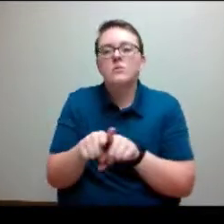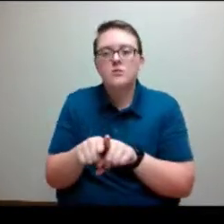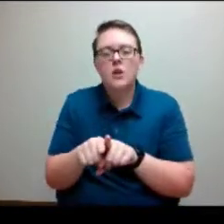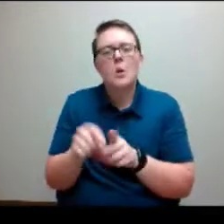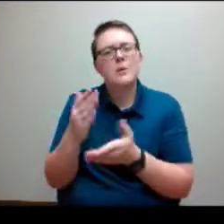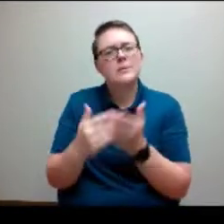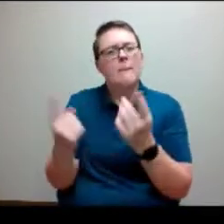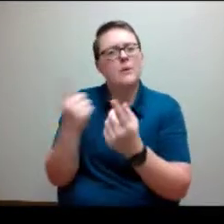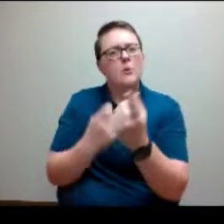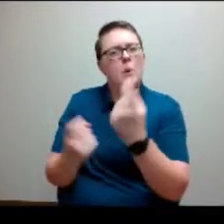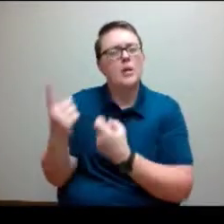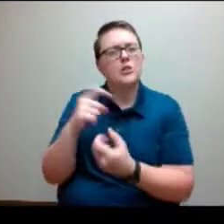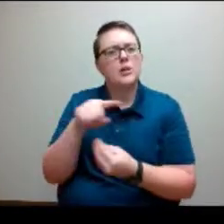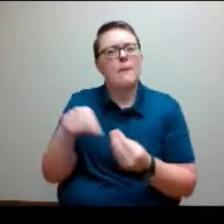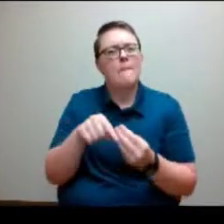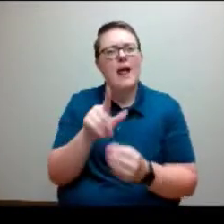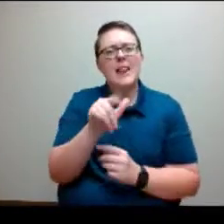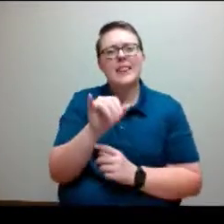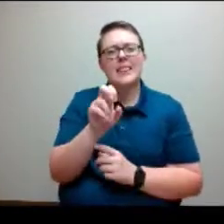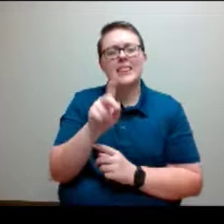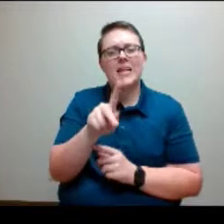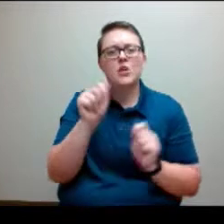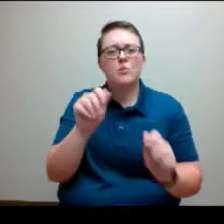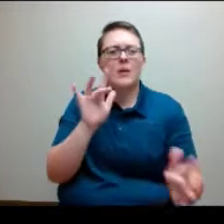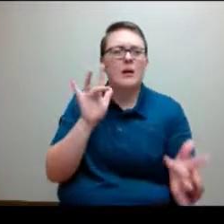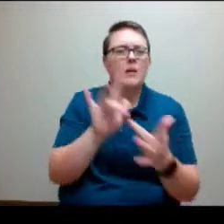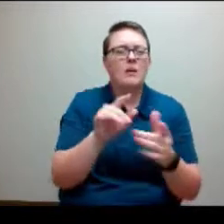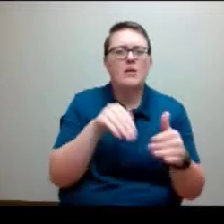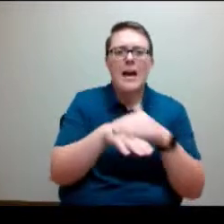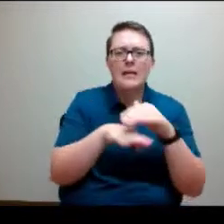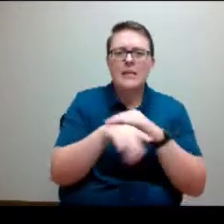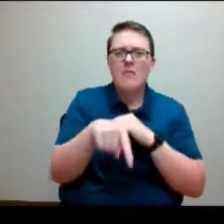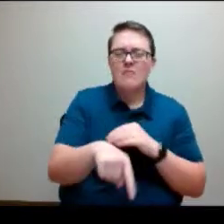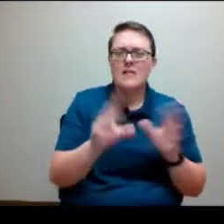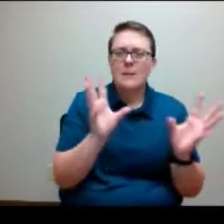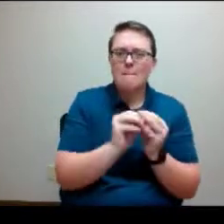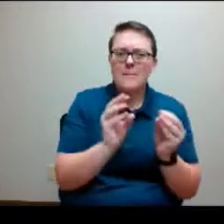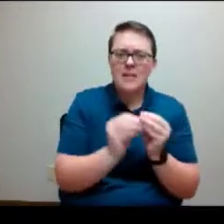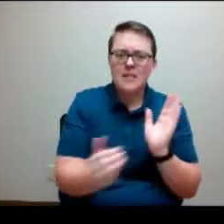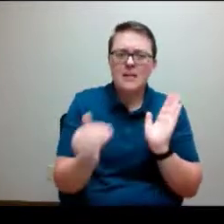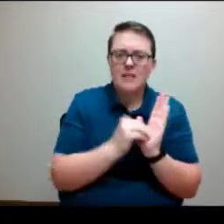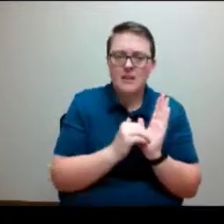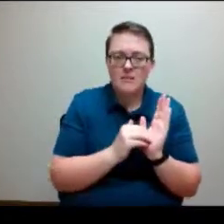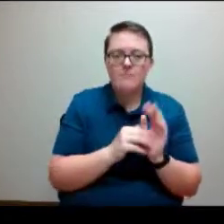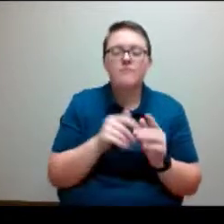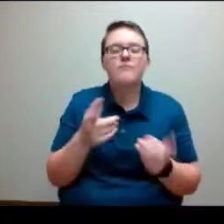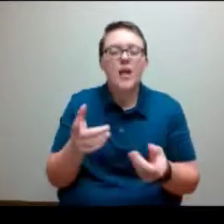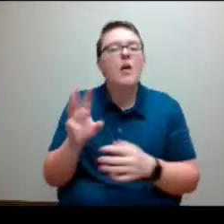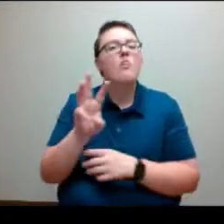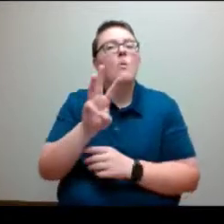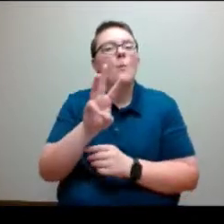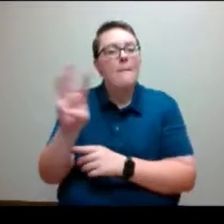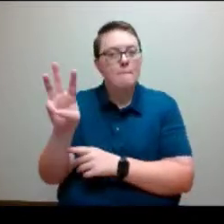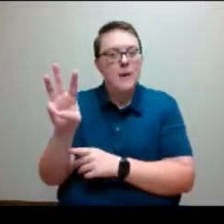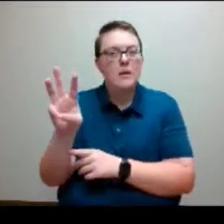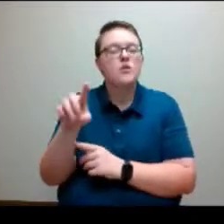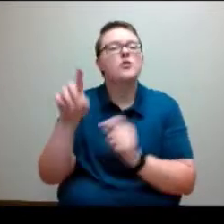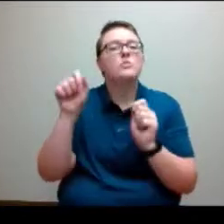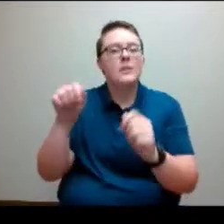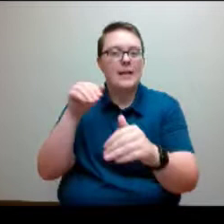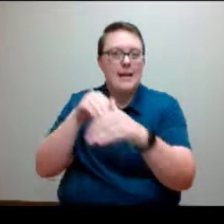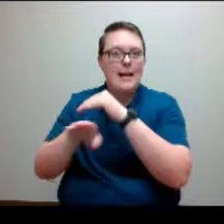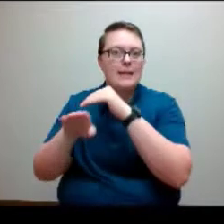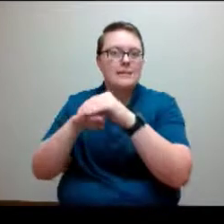for these meetings. It's a real good idea to navigate through Connections Week through the webpage and that link was shared. then each